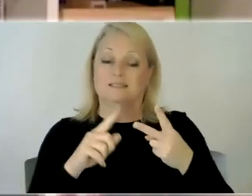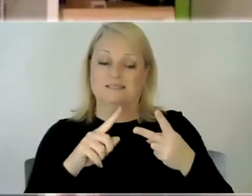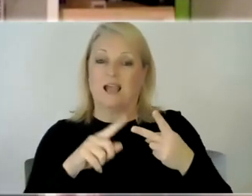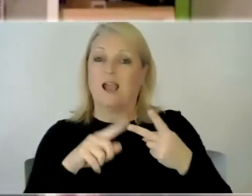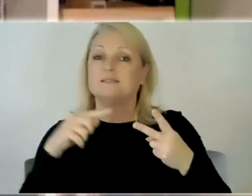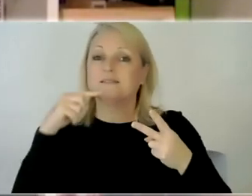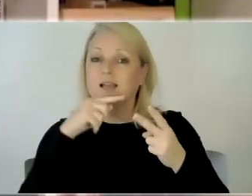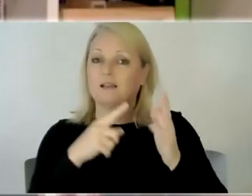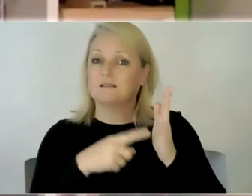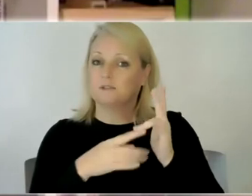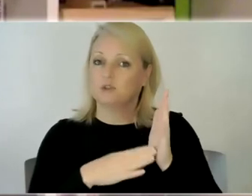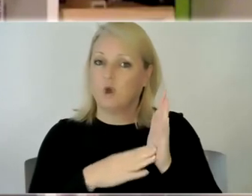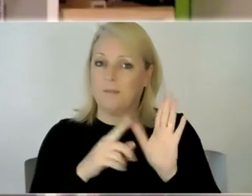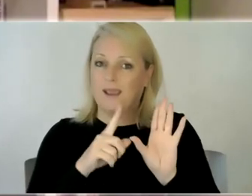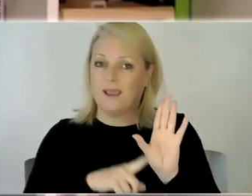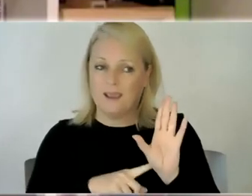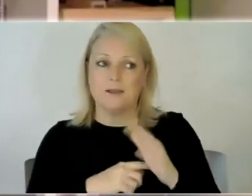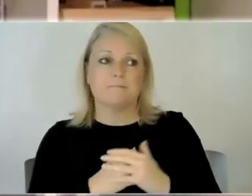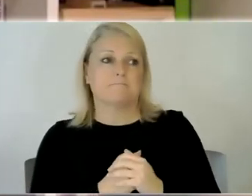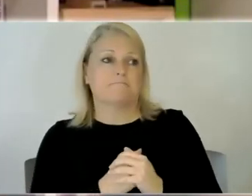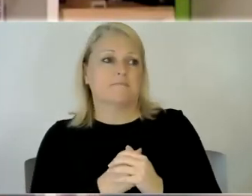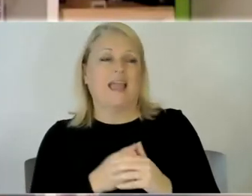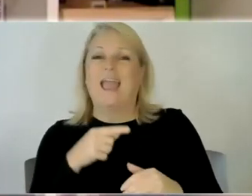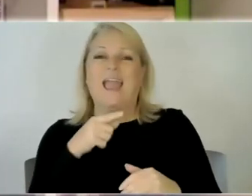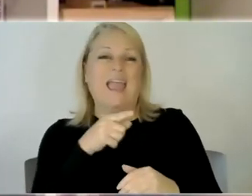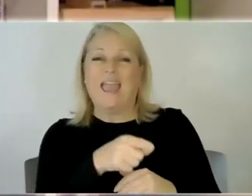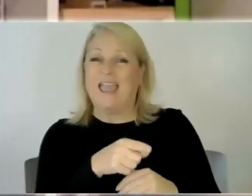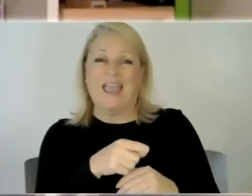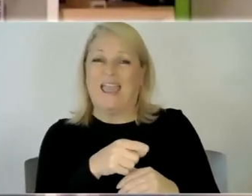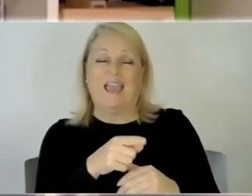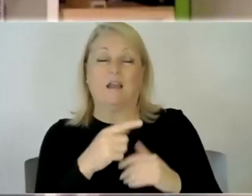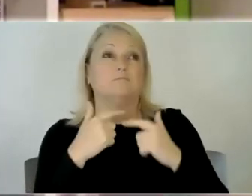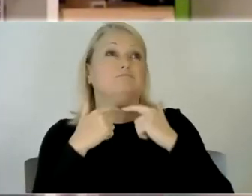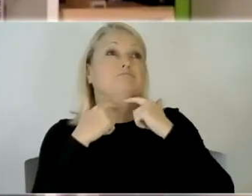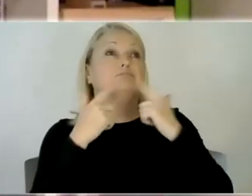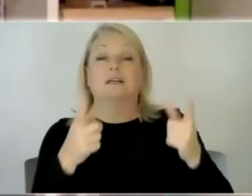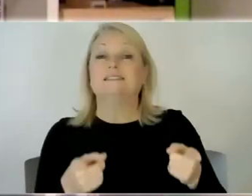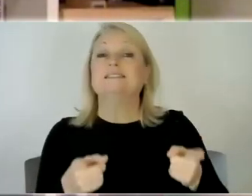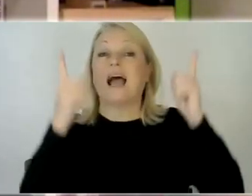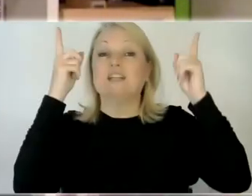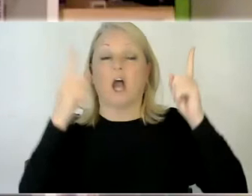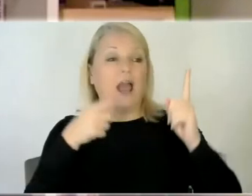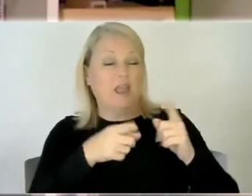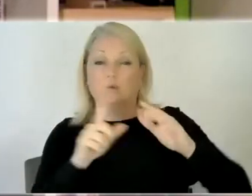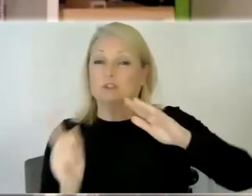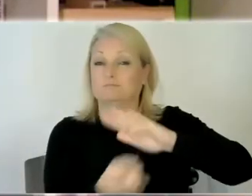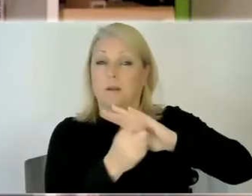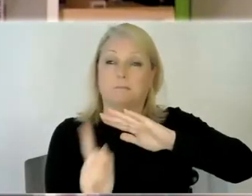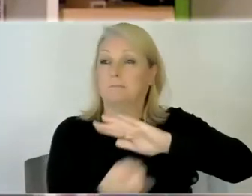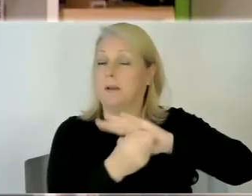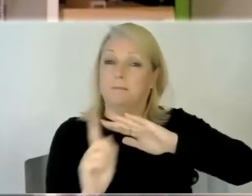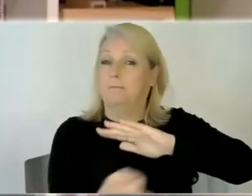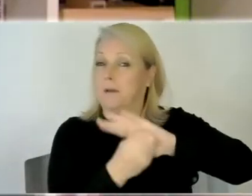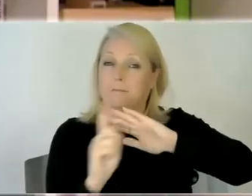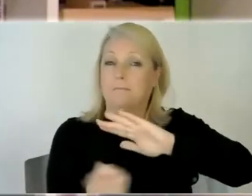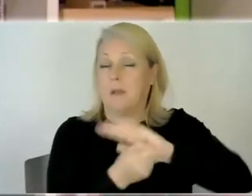has zero danger awareness like you know he he runs off in any direction at any given moment